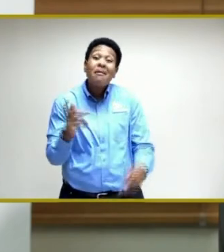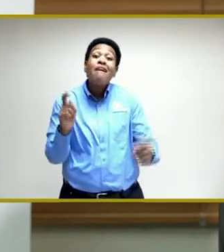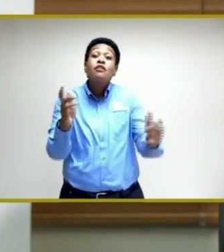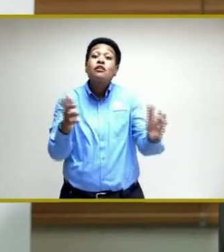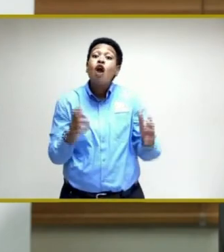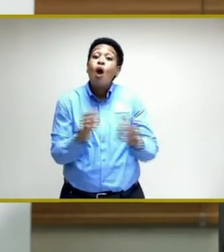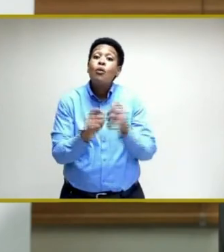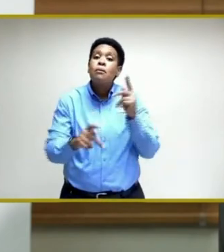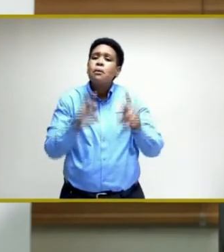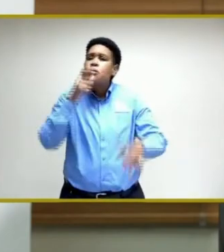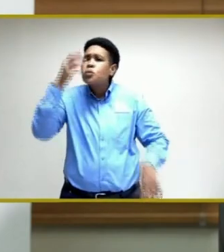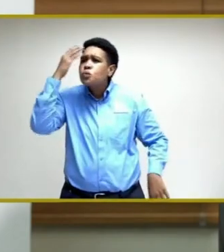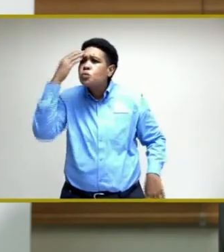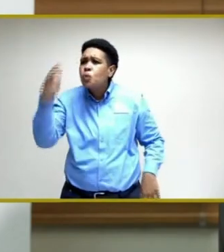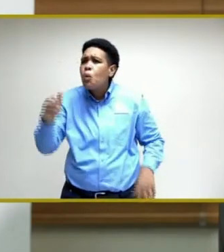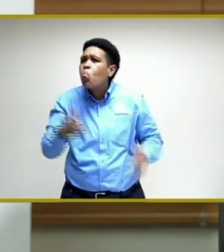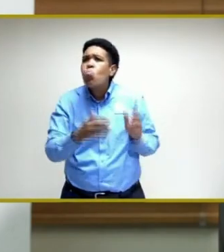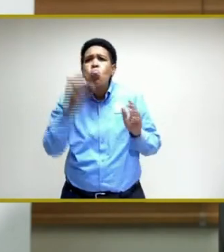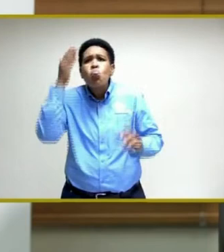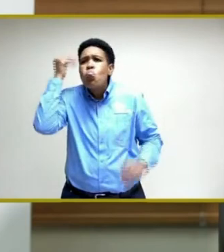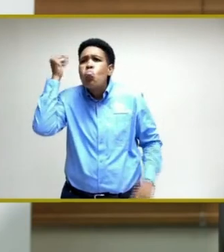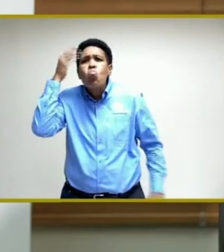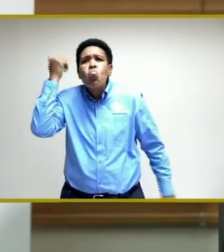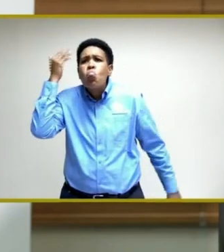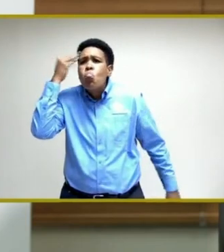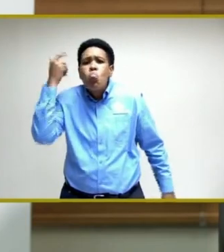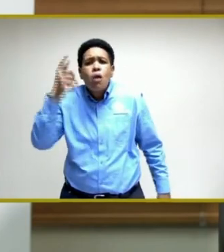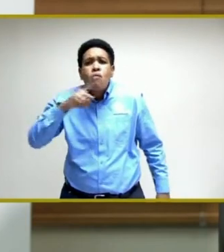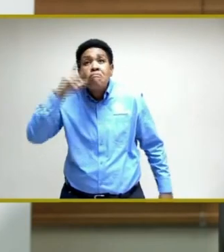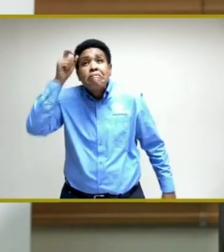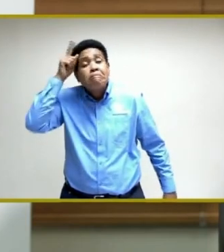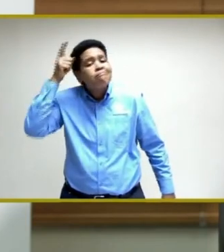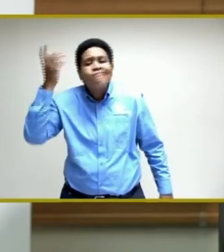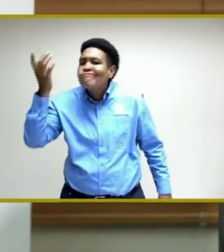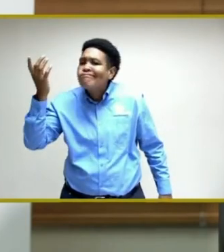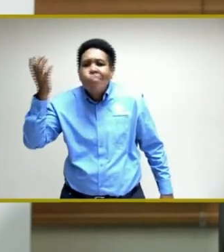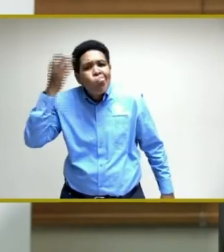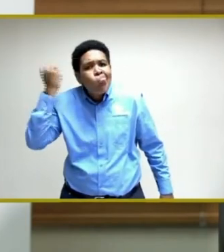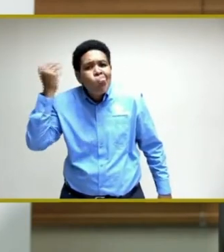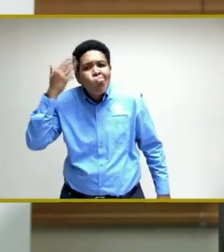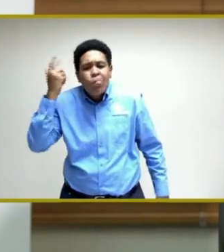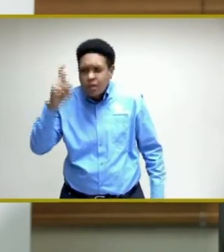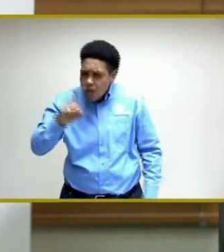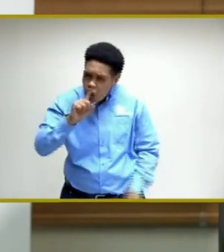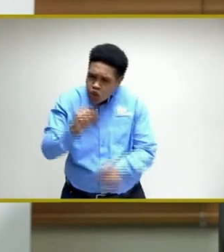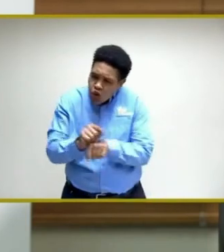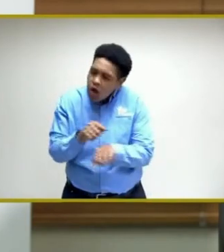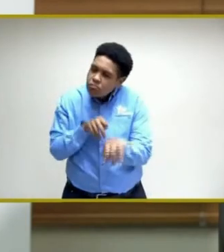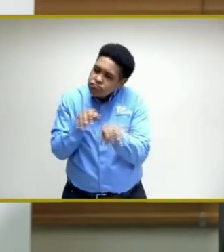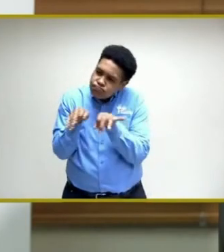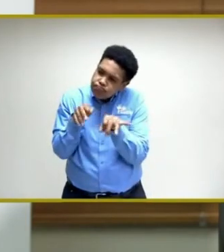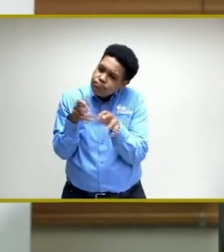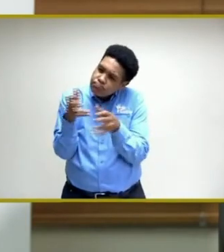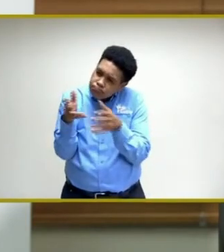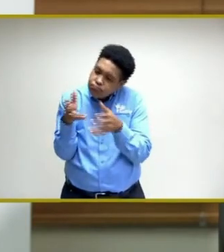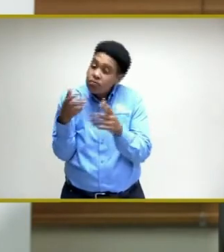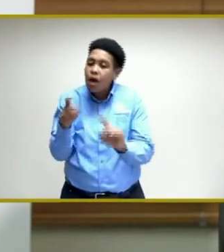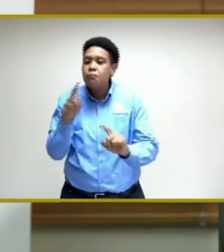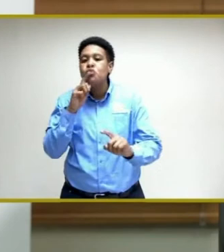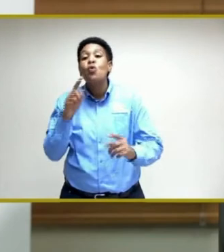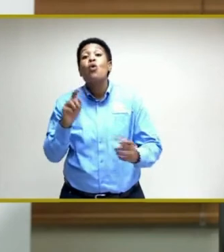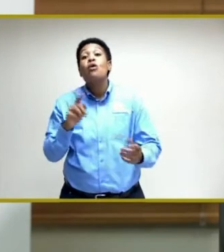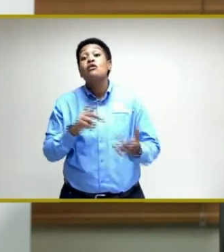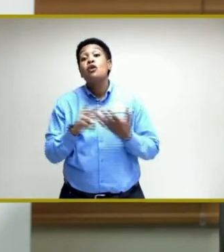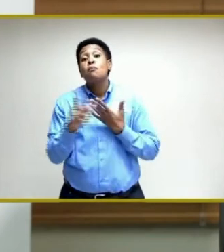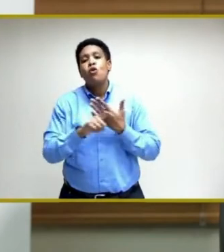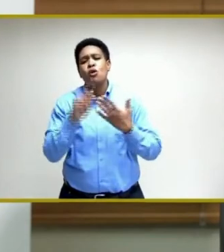understand, or need some reassurances. And so the program is to fix an approach that